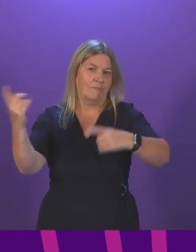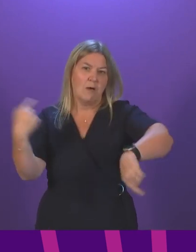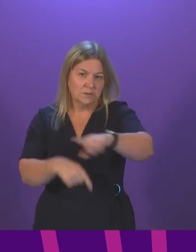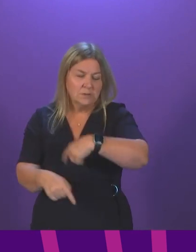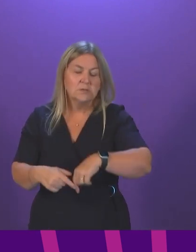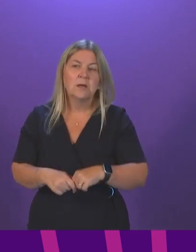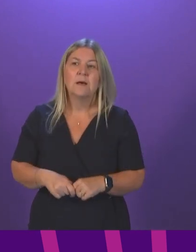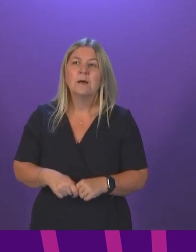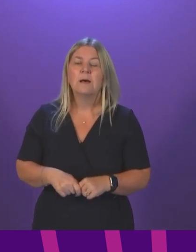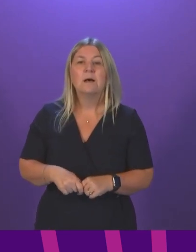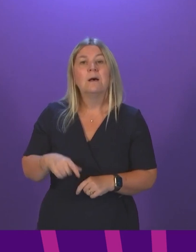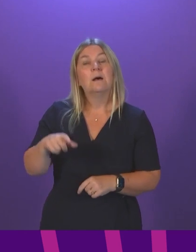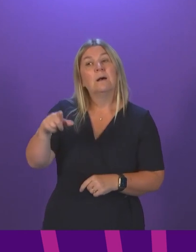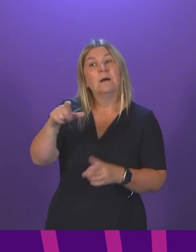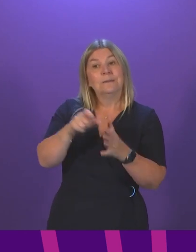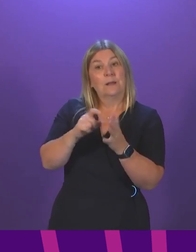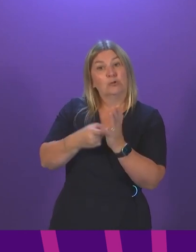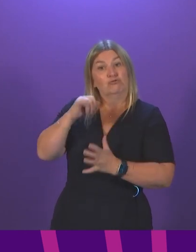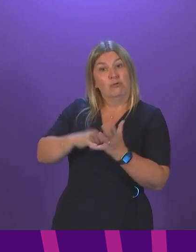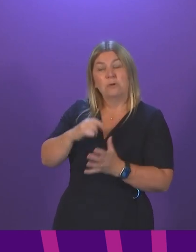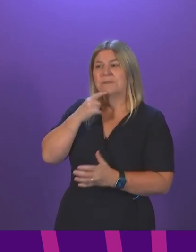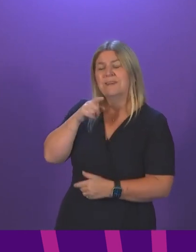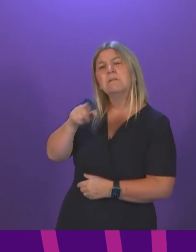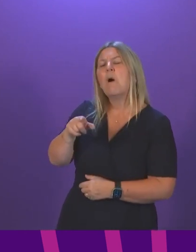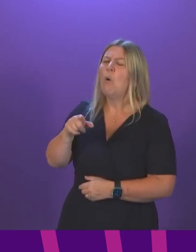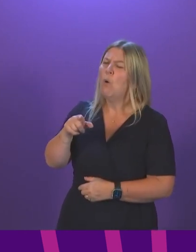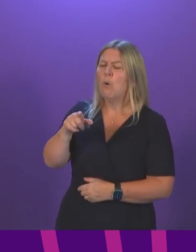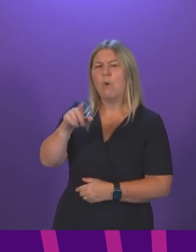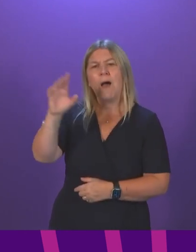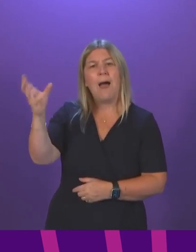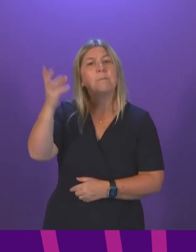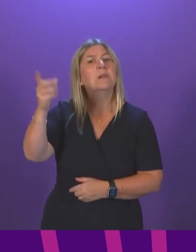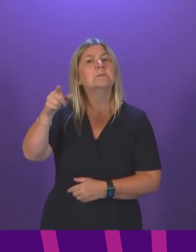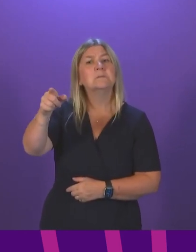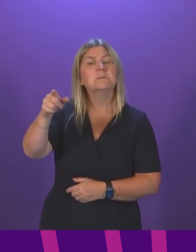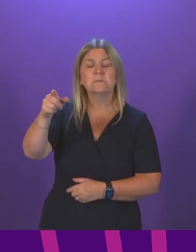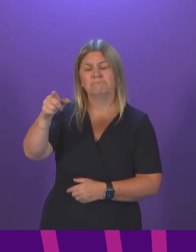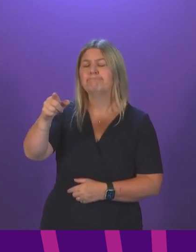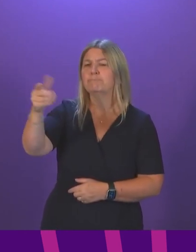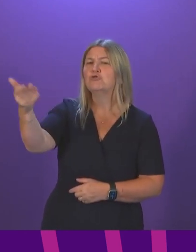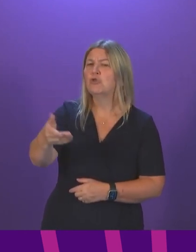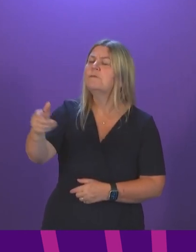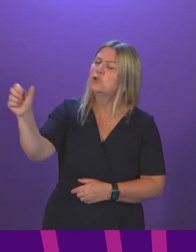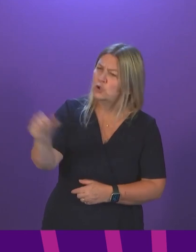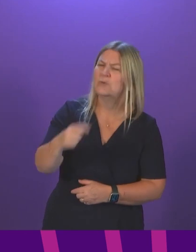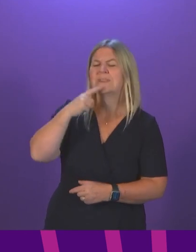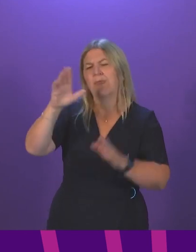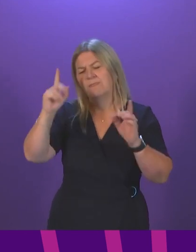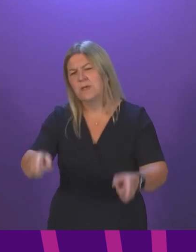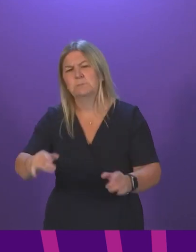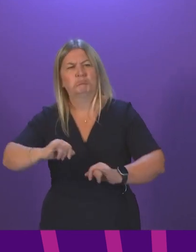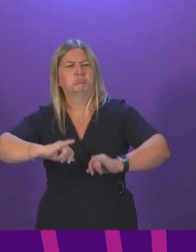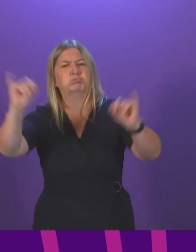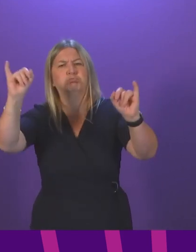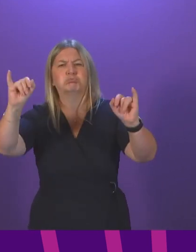said that the ambulance service should declare a major incident. Let me just explain that the ambulance service operates